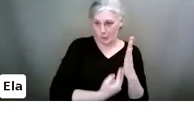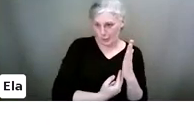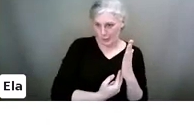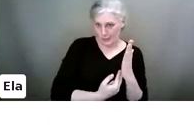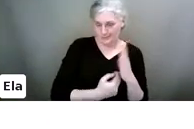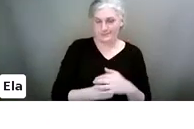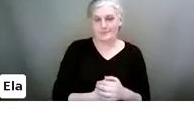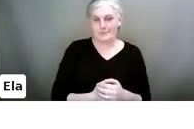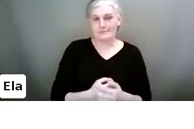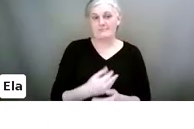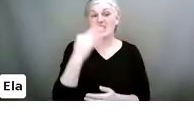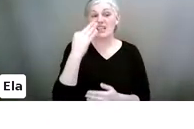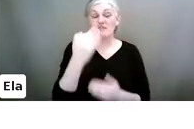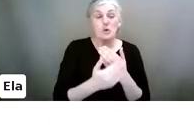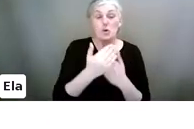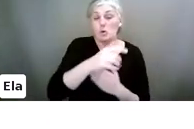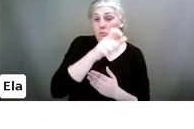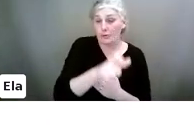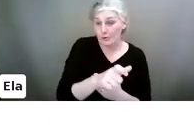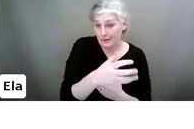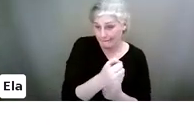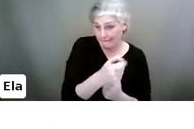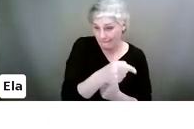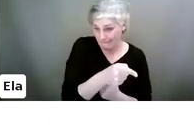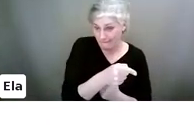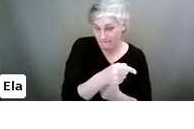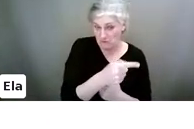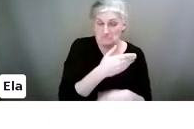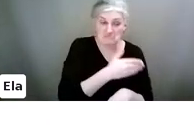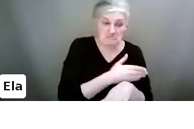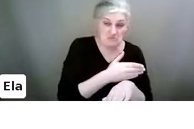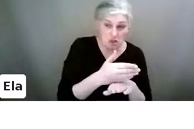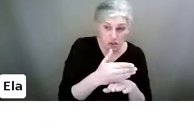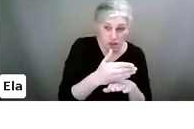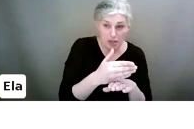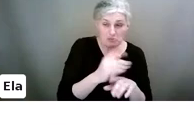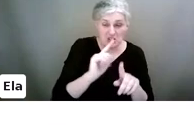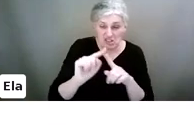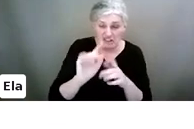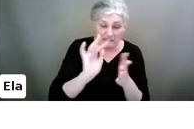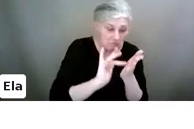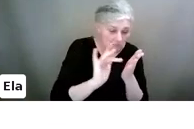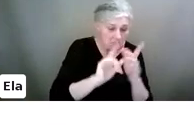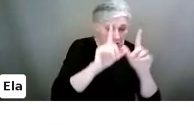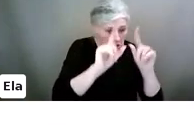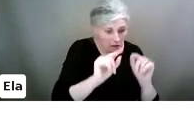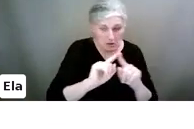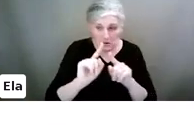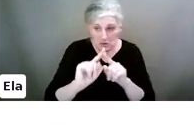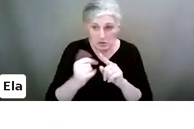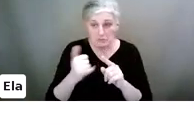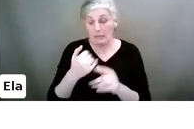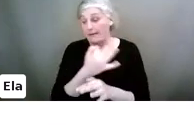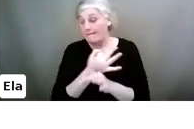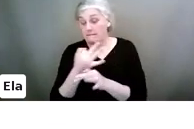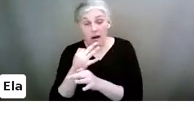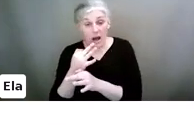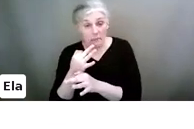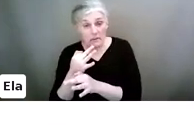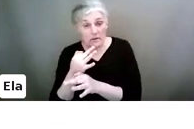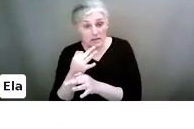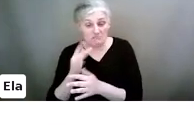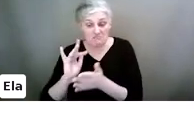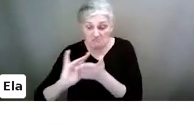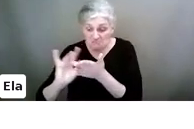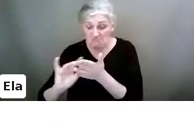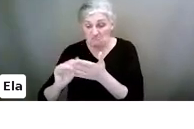If you have a young person just starting out with devices, it could be a family device. It could be something you're going